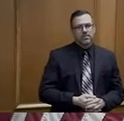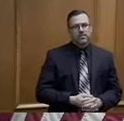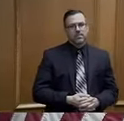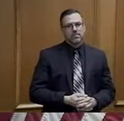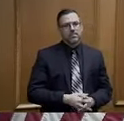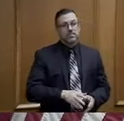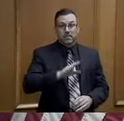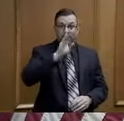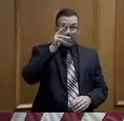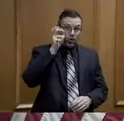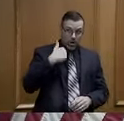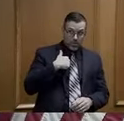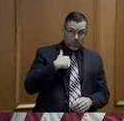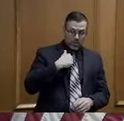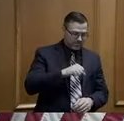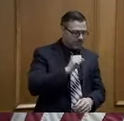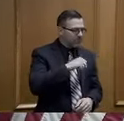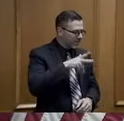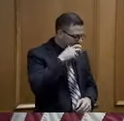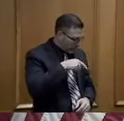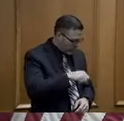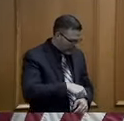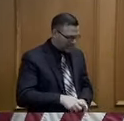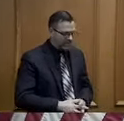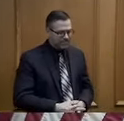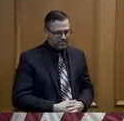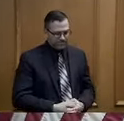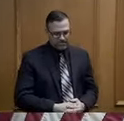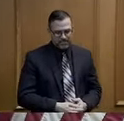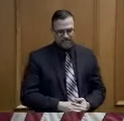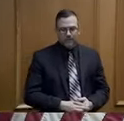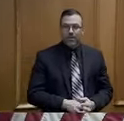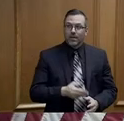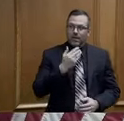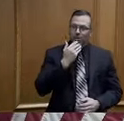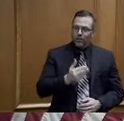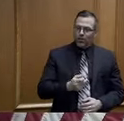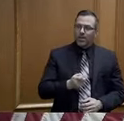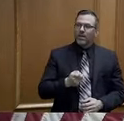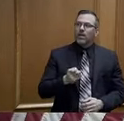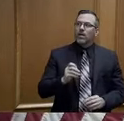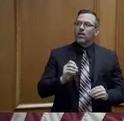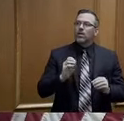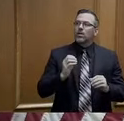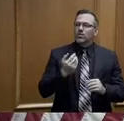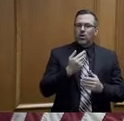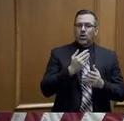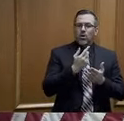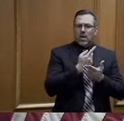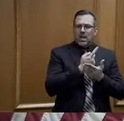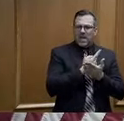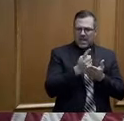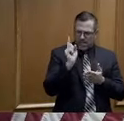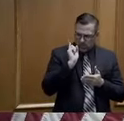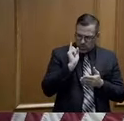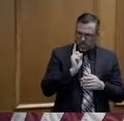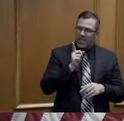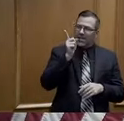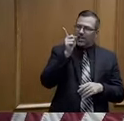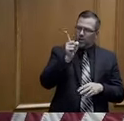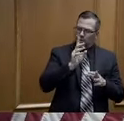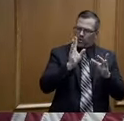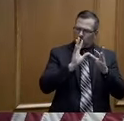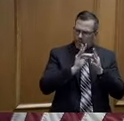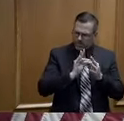Hey, Governor, can you hear me? Hey, Natalie, yes, I can. Hey. Okay, so last week you had said that